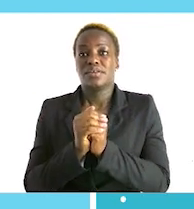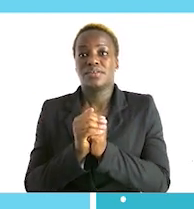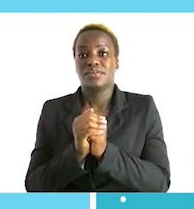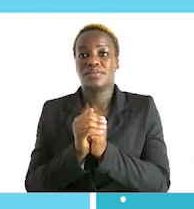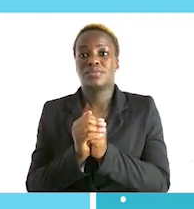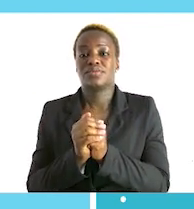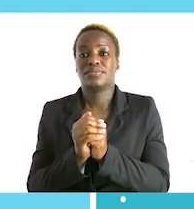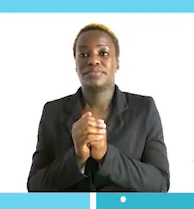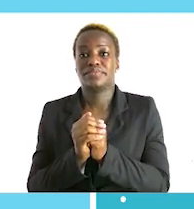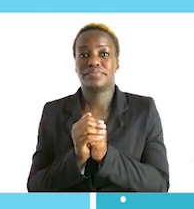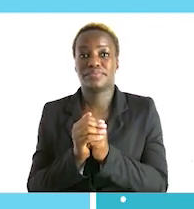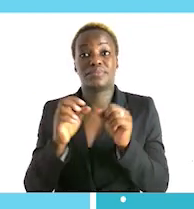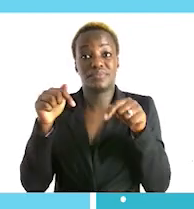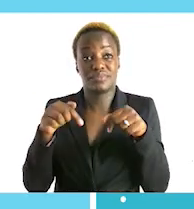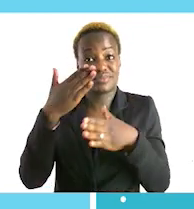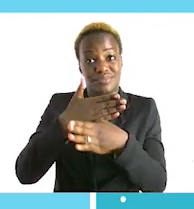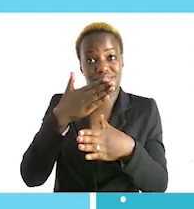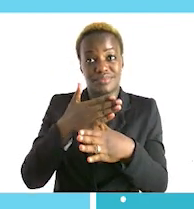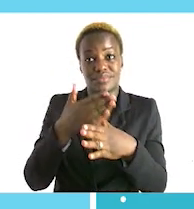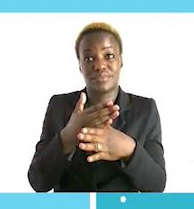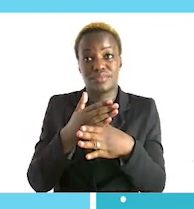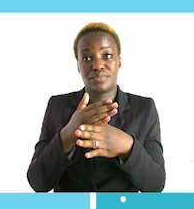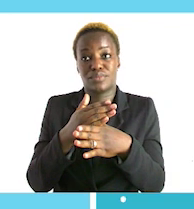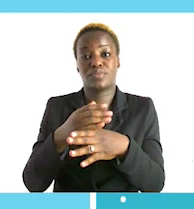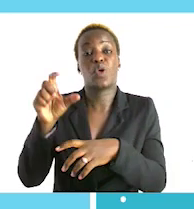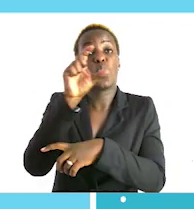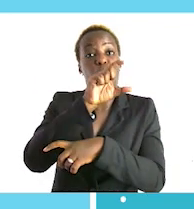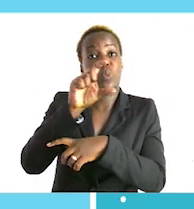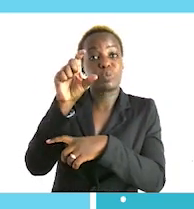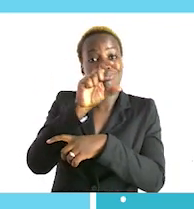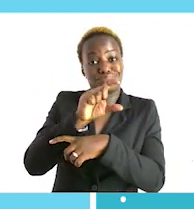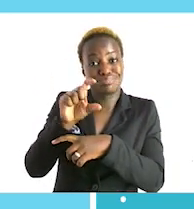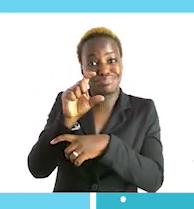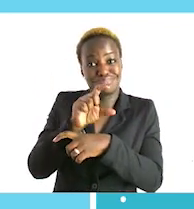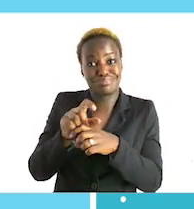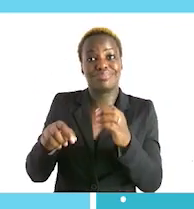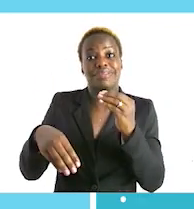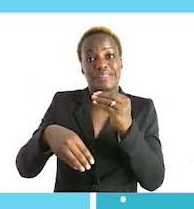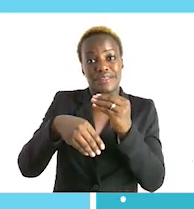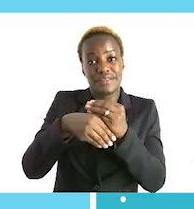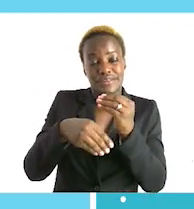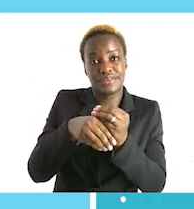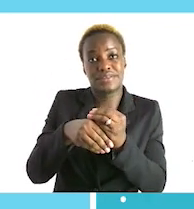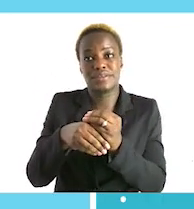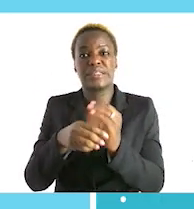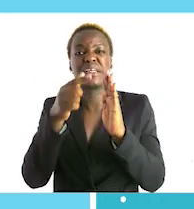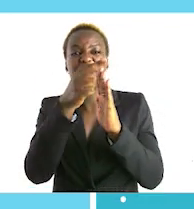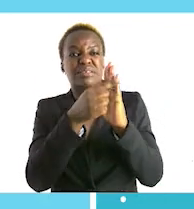would like to start with today's lesson which will be the word sums data handling as well as